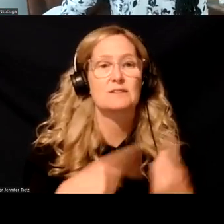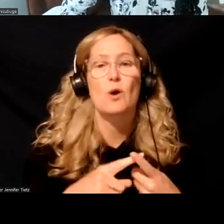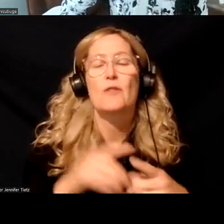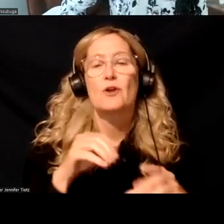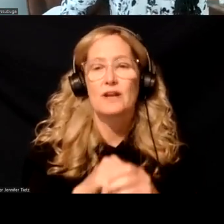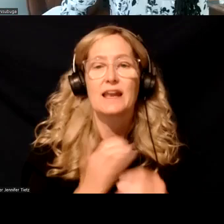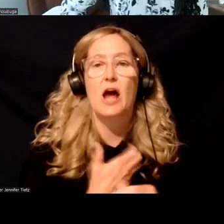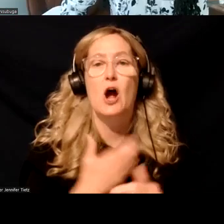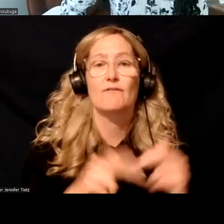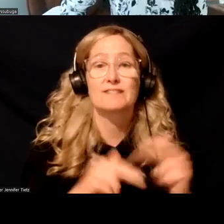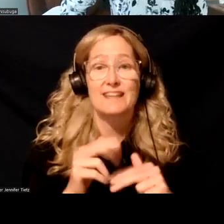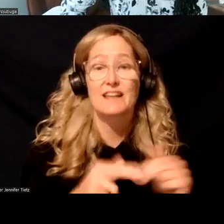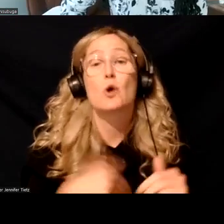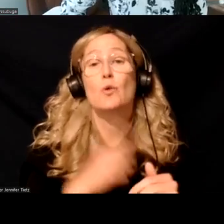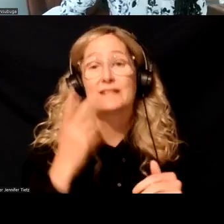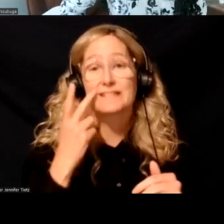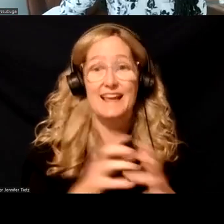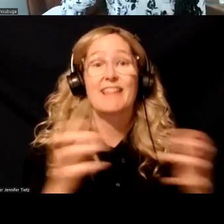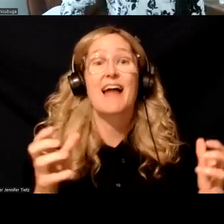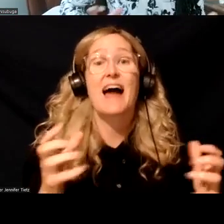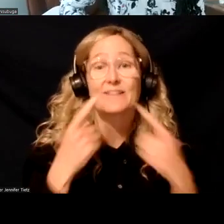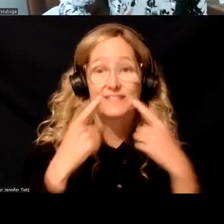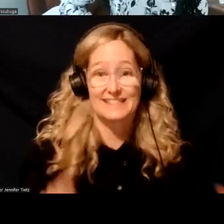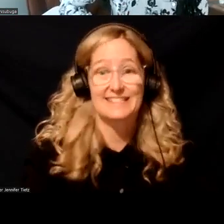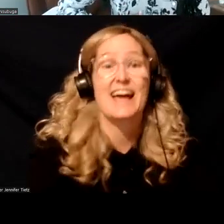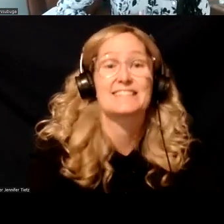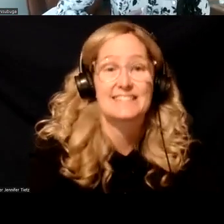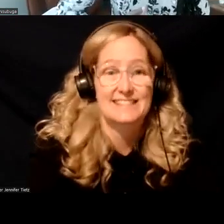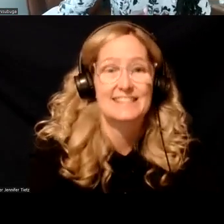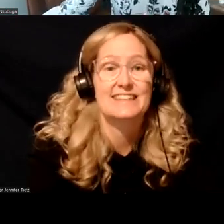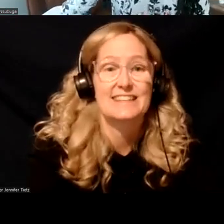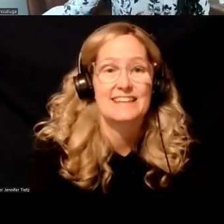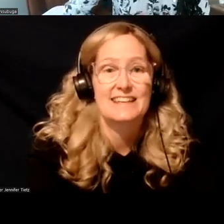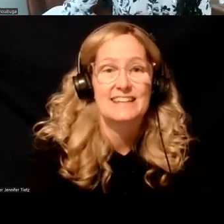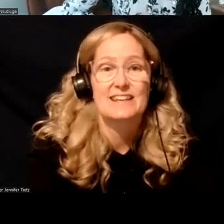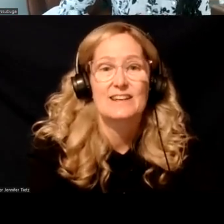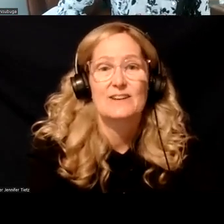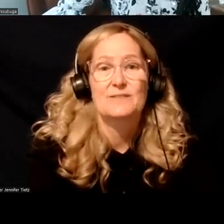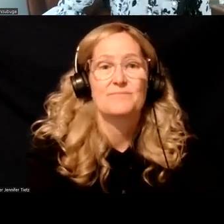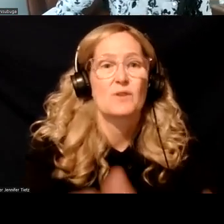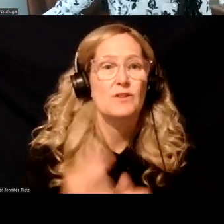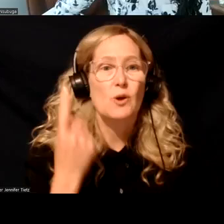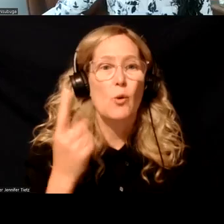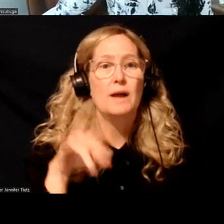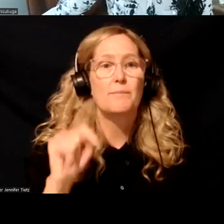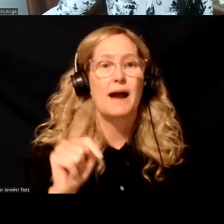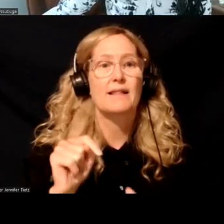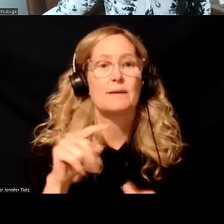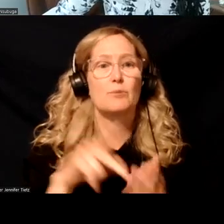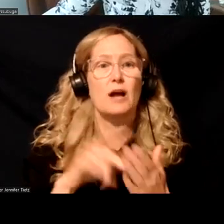in the facility. So we, we saw a lot of success with that one pilot project, but we also saw some challenges.